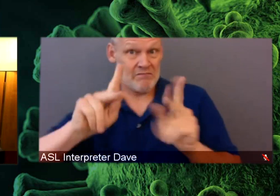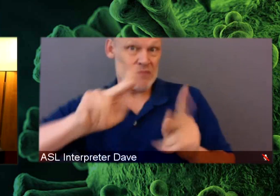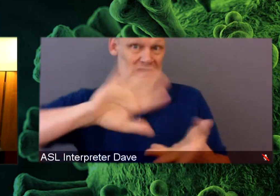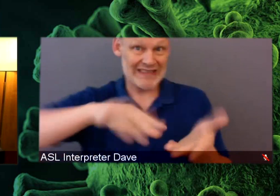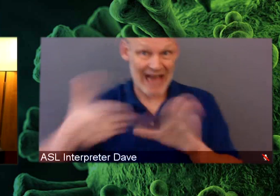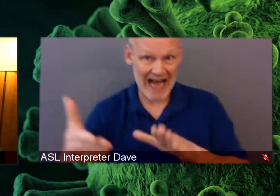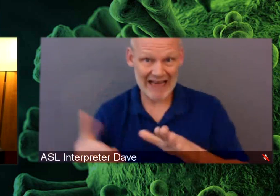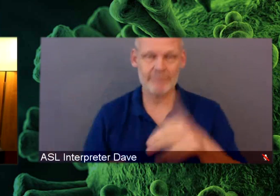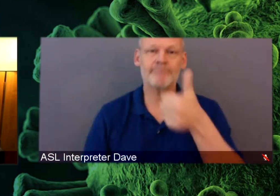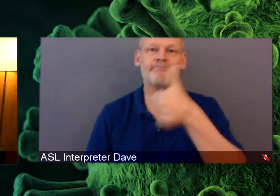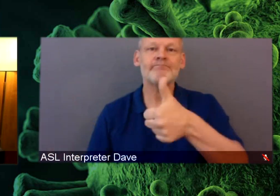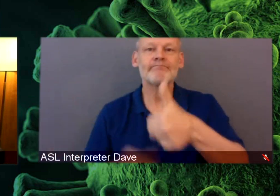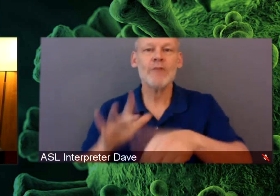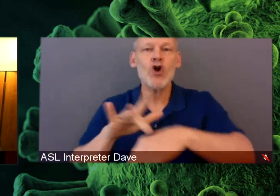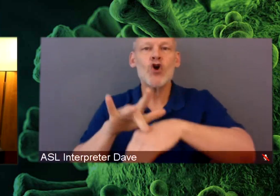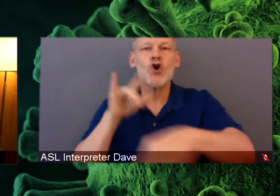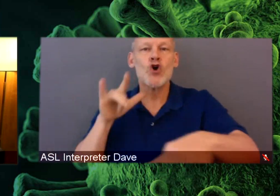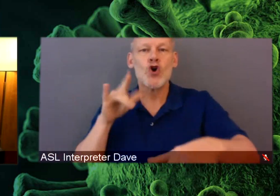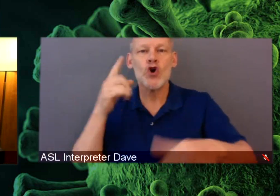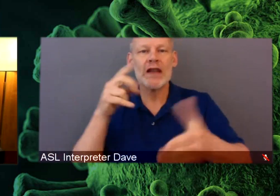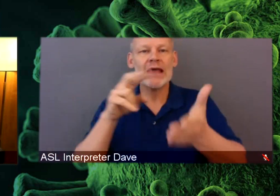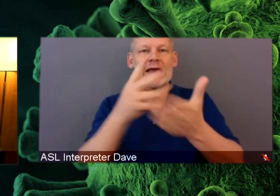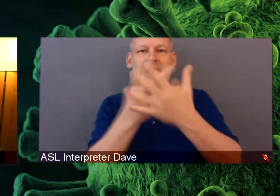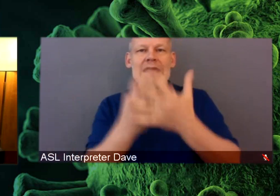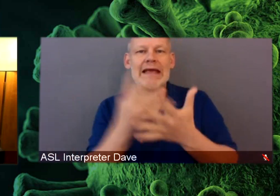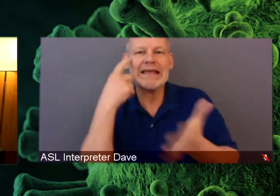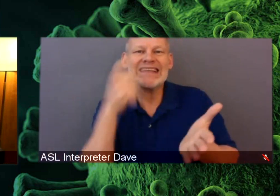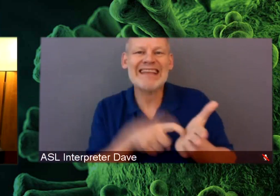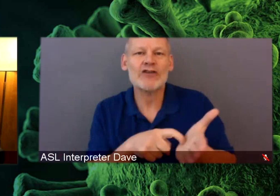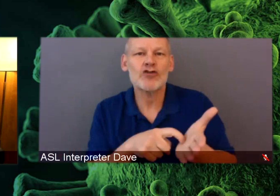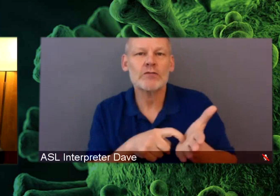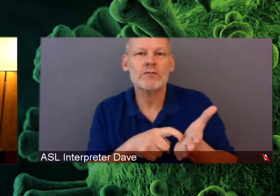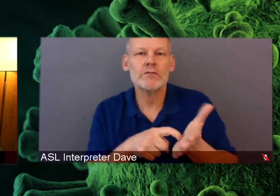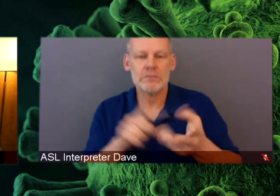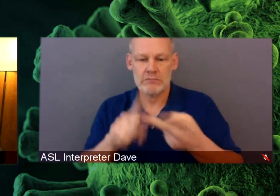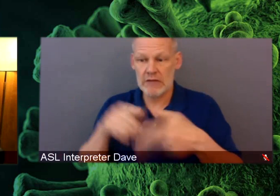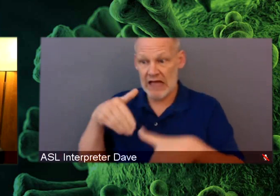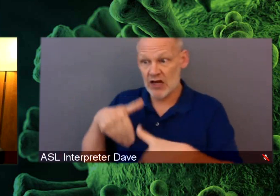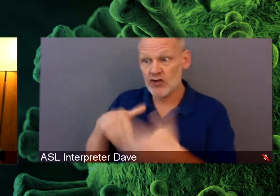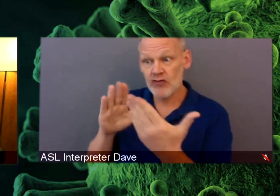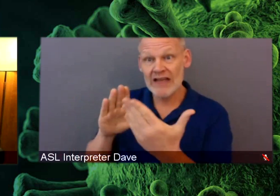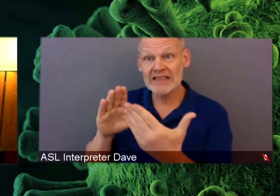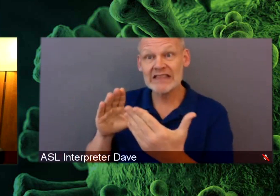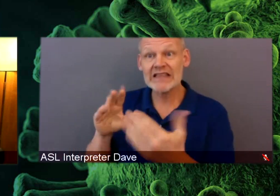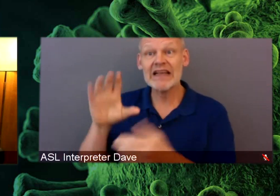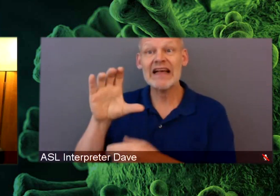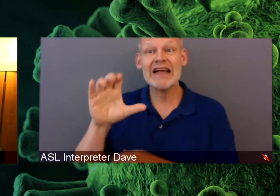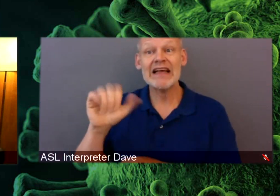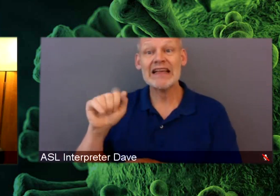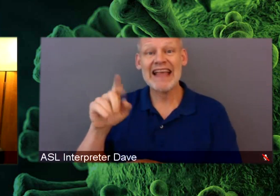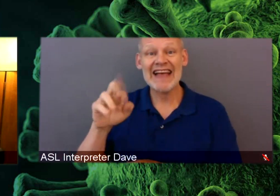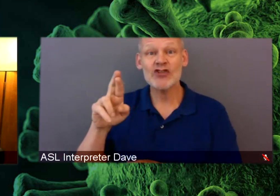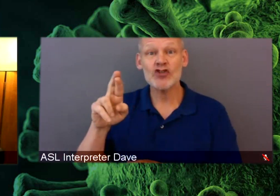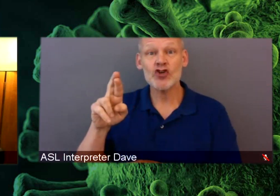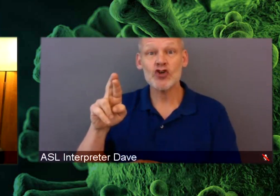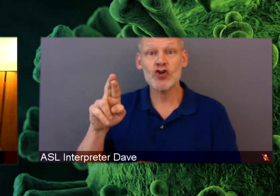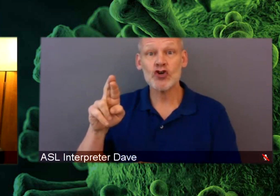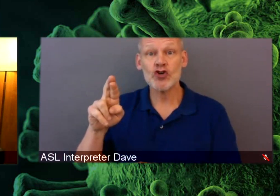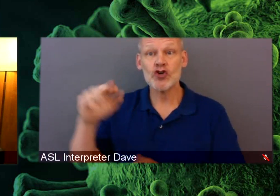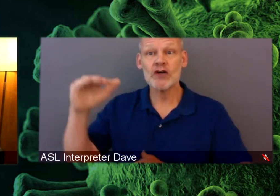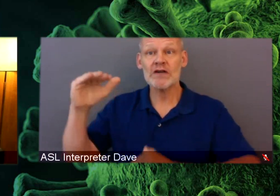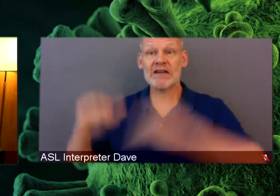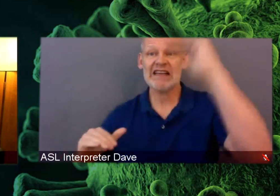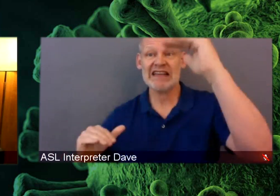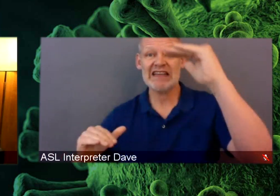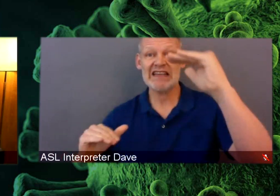detection for everyone. And two, they would address cancer disparities. Now, these were hardcore molecular biologists, who said the